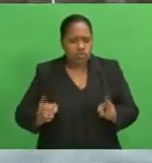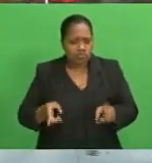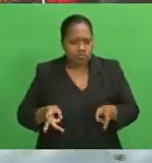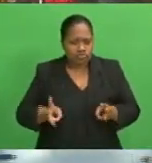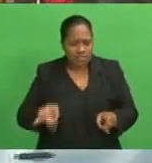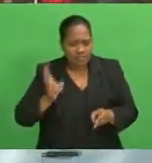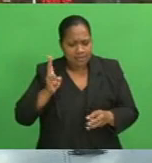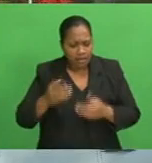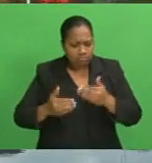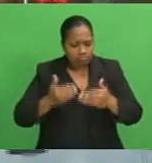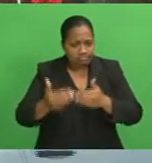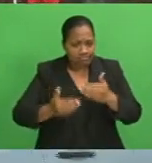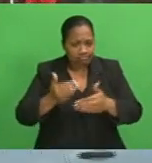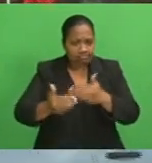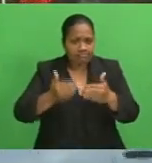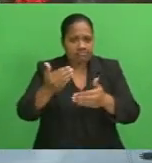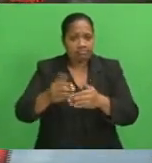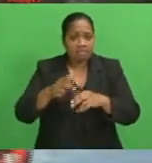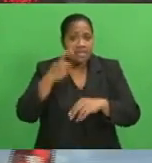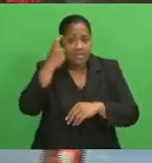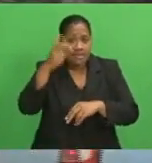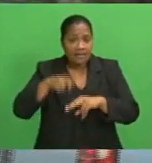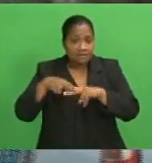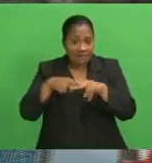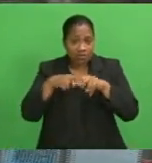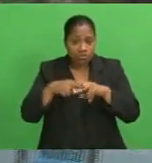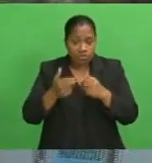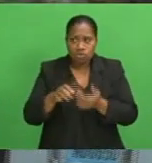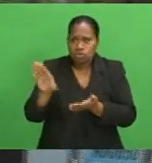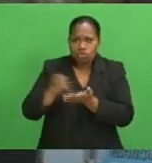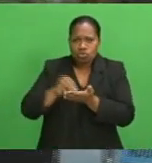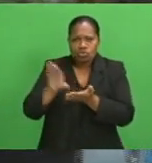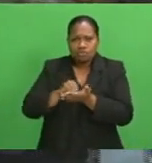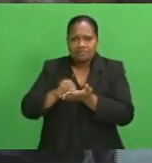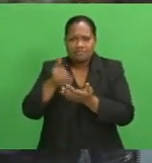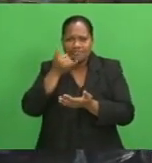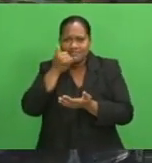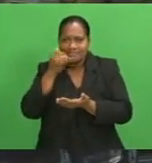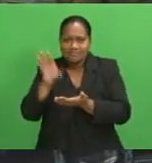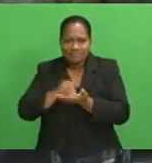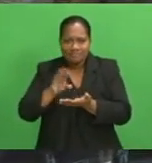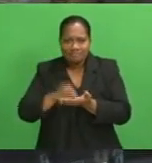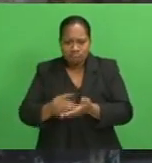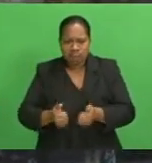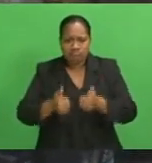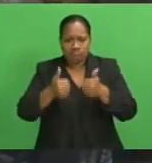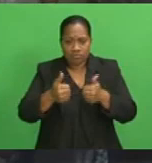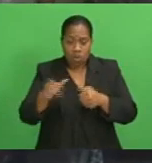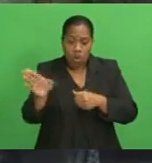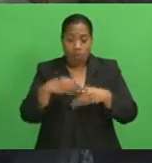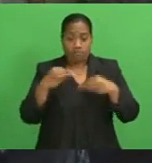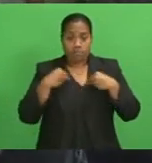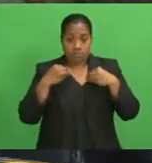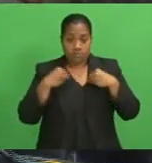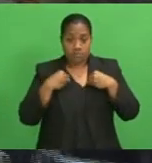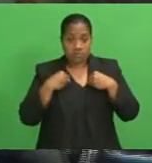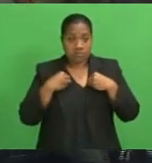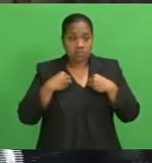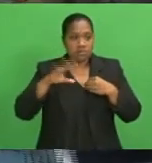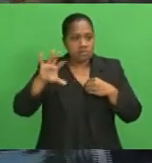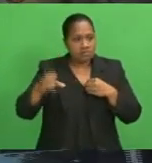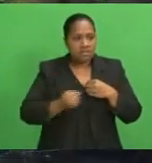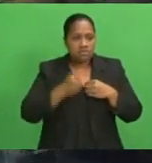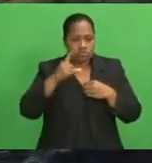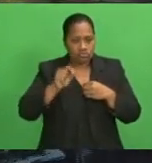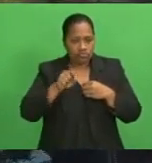is a significant step as more and more Fijians are using mobile phones. Dr. Raju urged all business houses to adopt the COVID-19